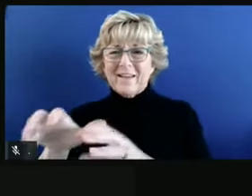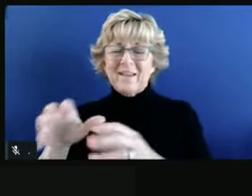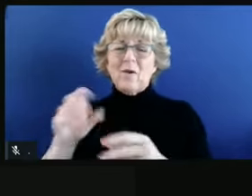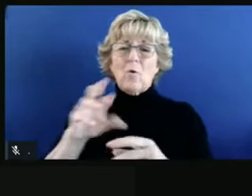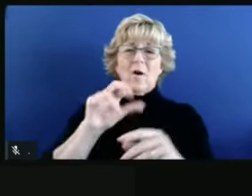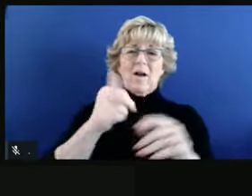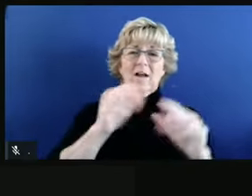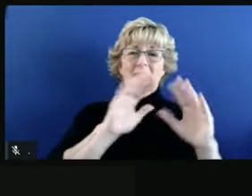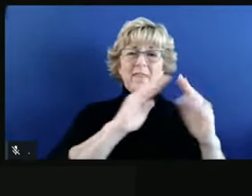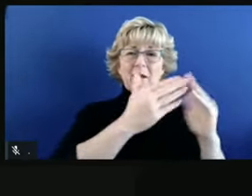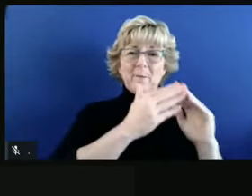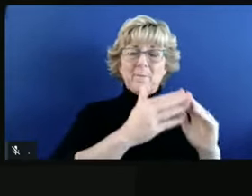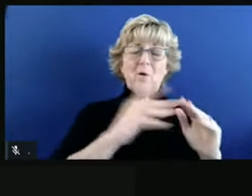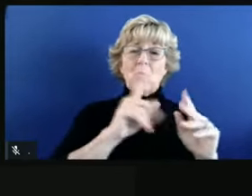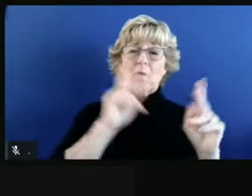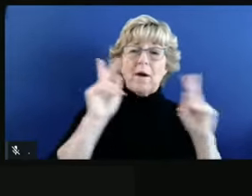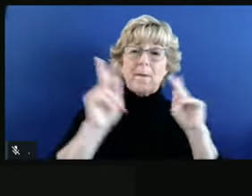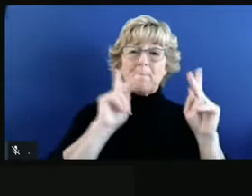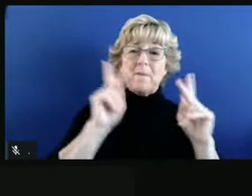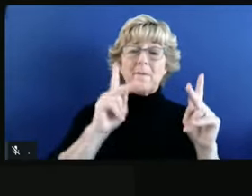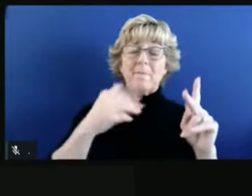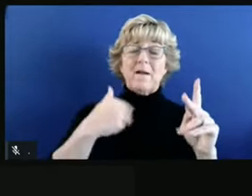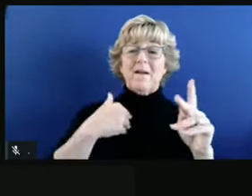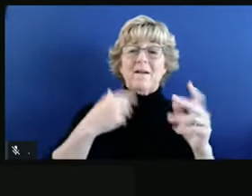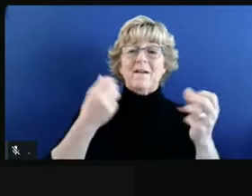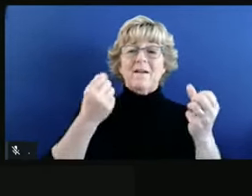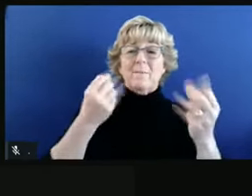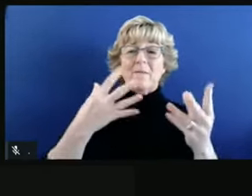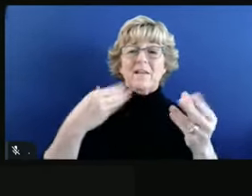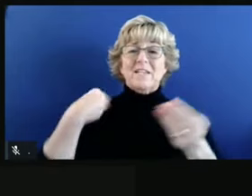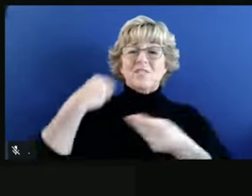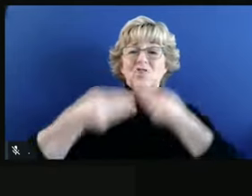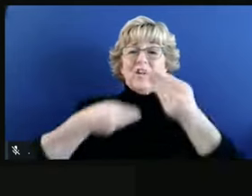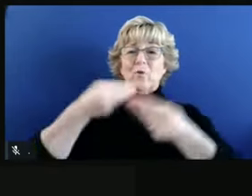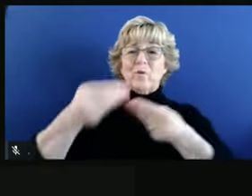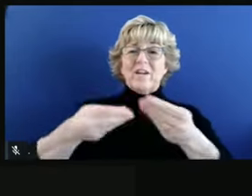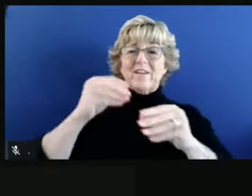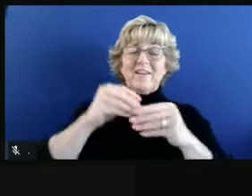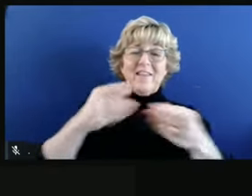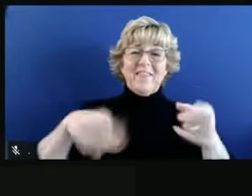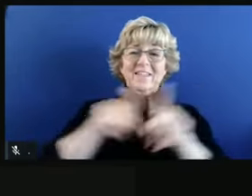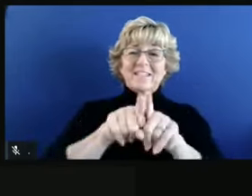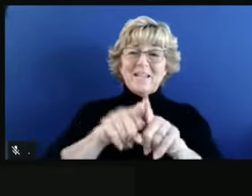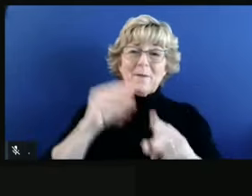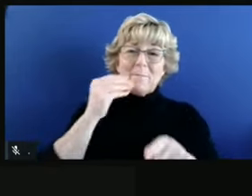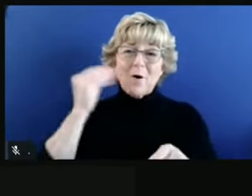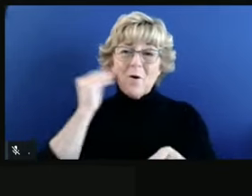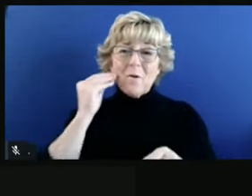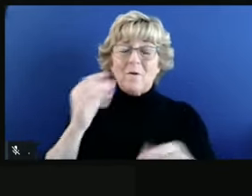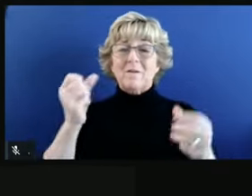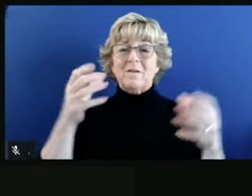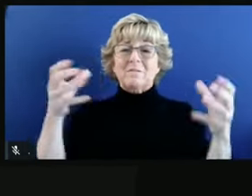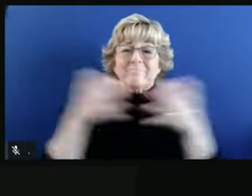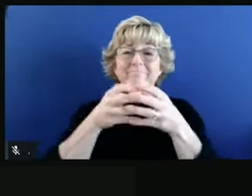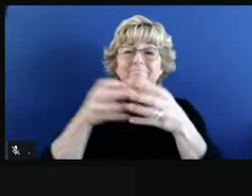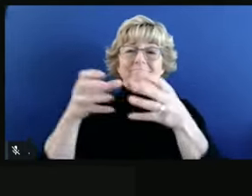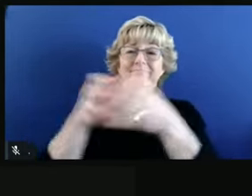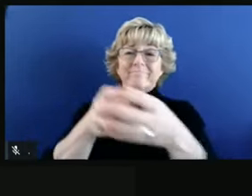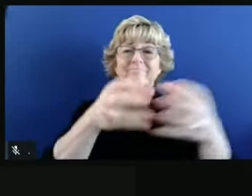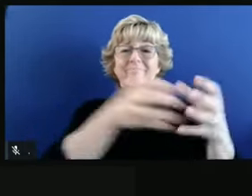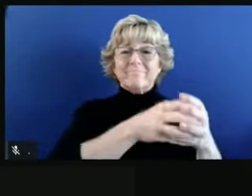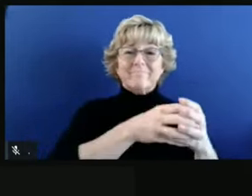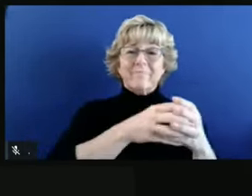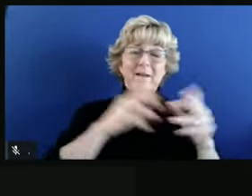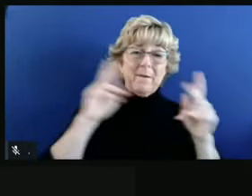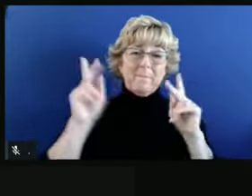households are multigenerational, you know, many individuals living together. And we have